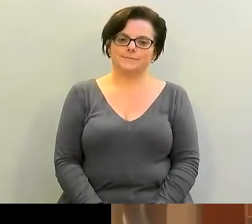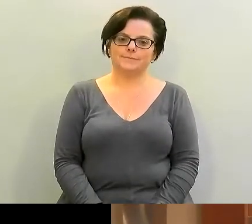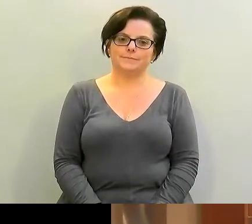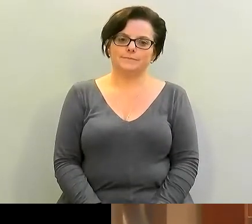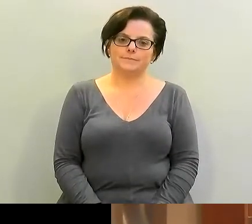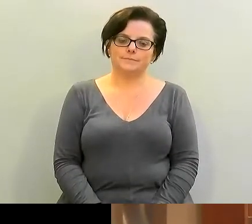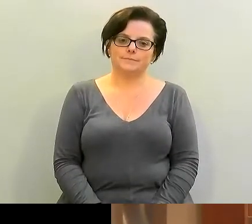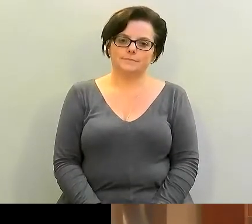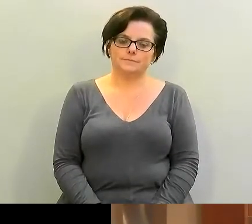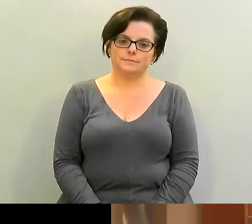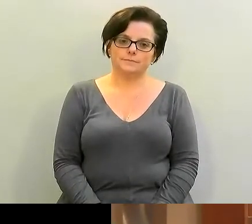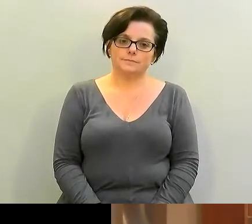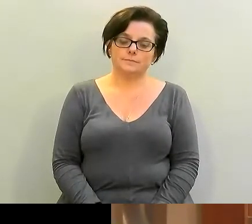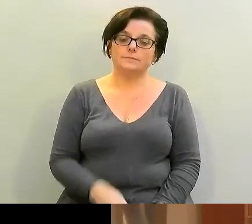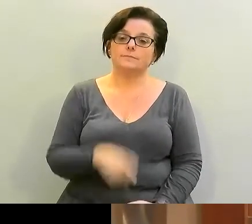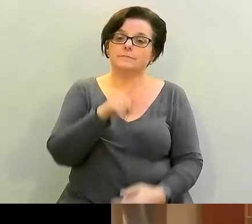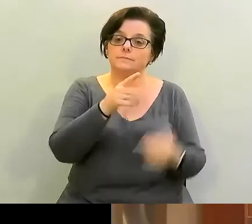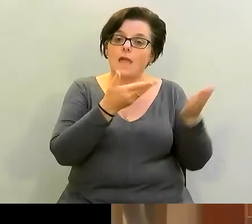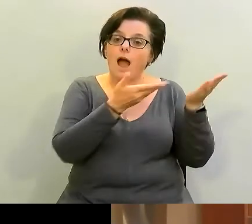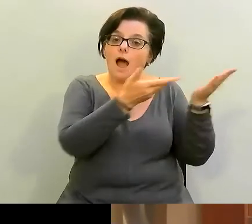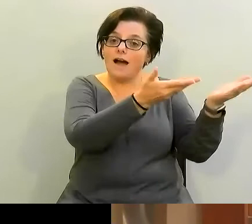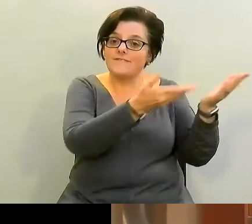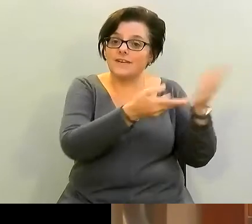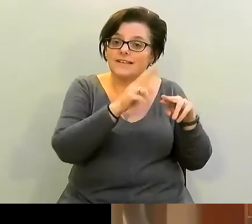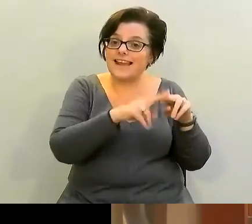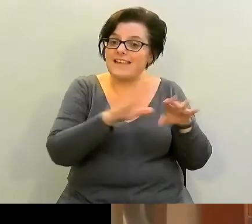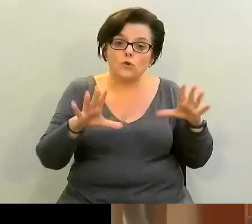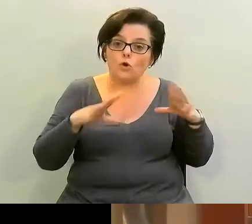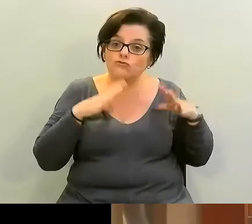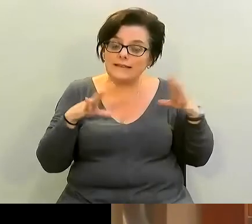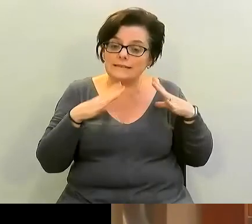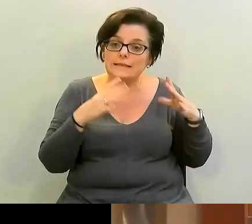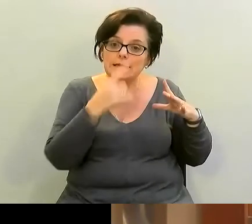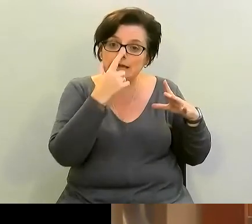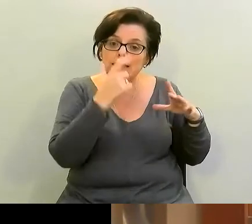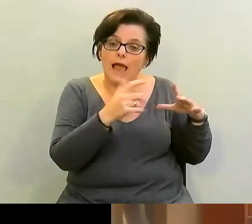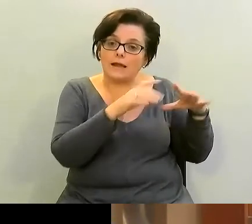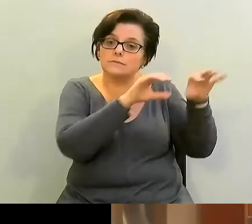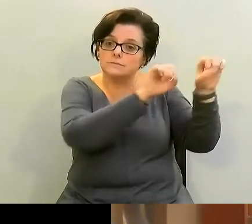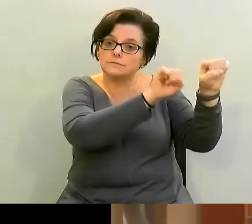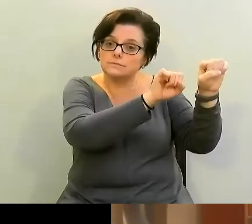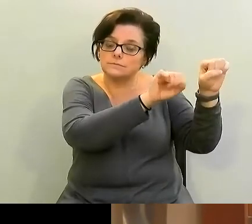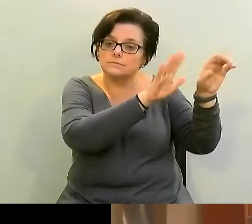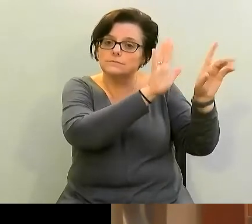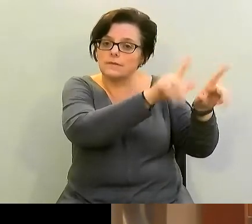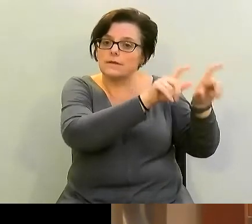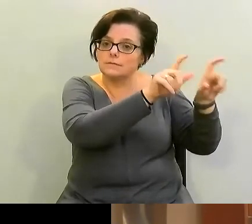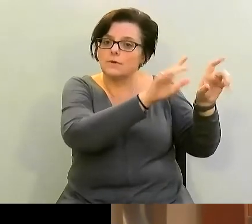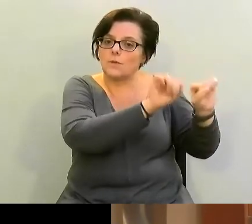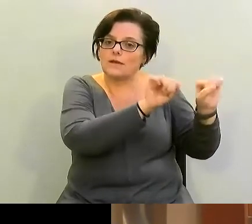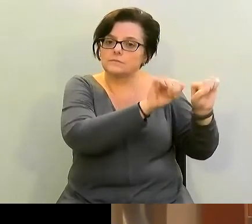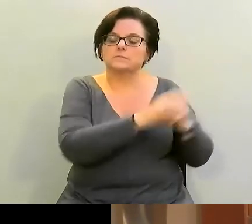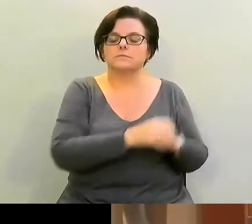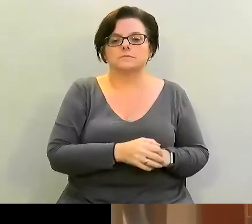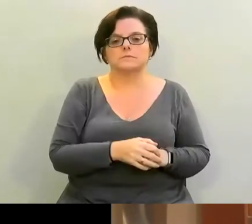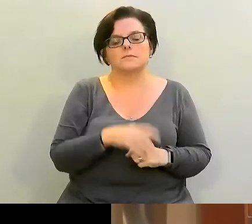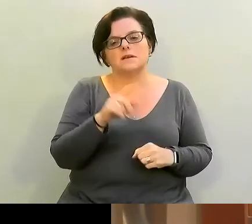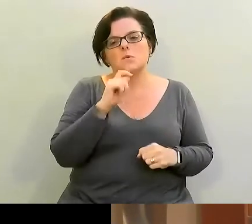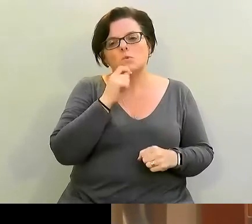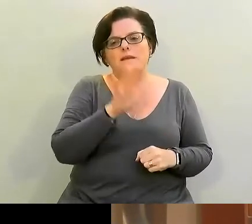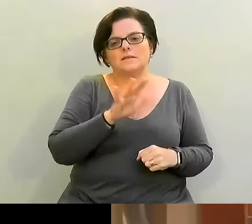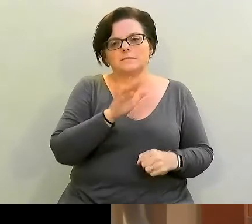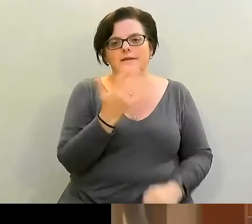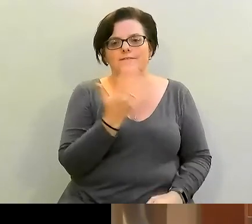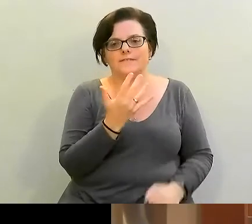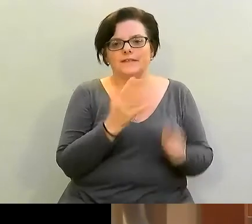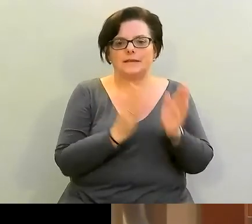and if your oven isn't ready just wait until your oven is ready and pop them in it's going to take about 15 to 20